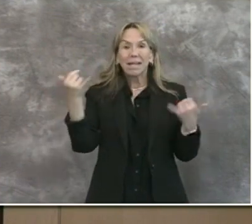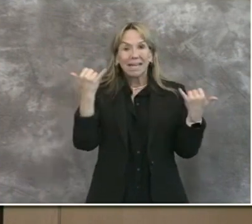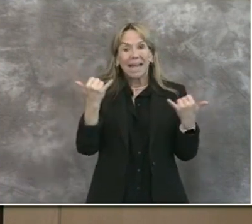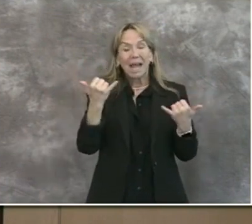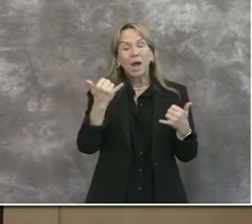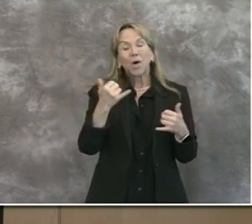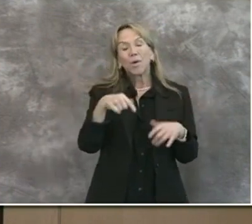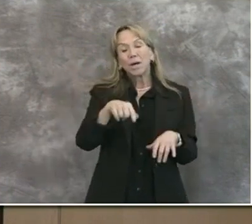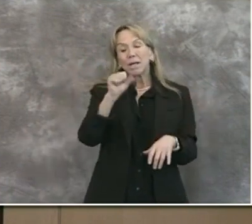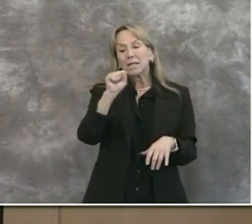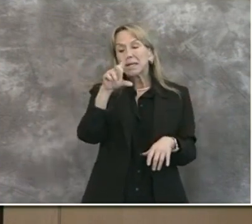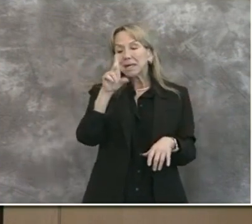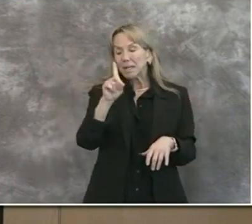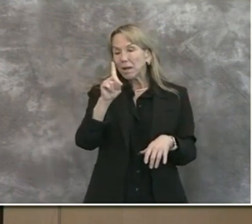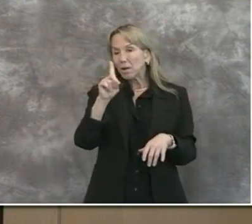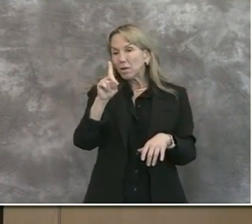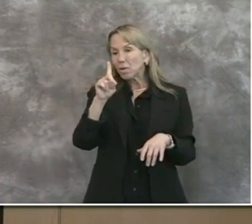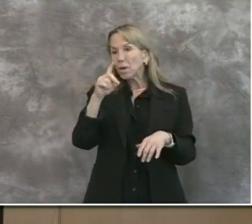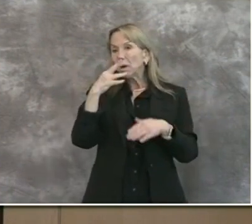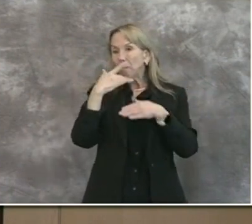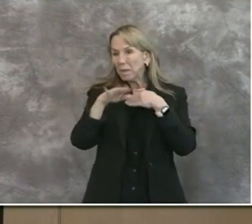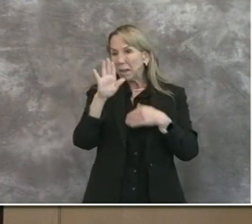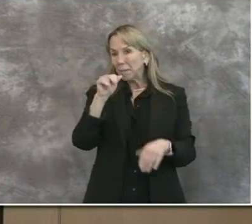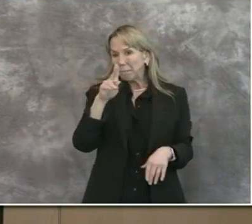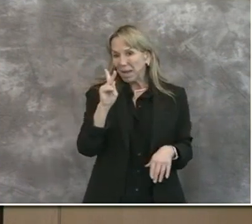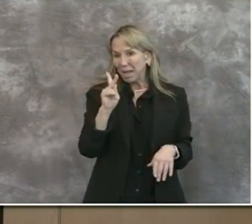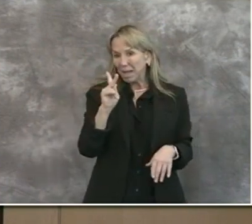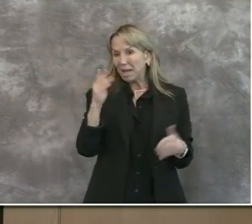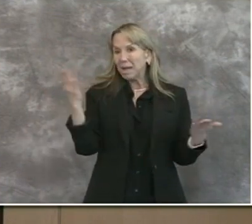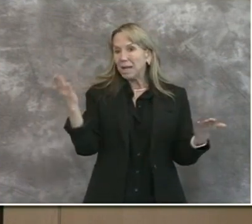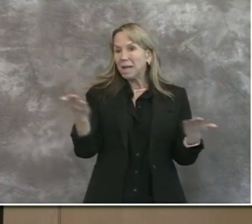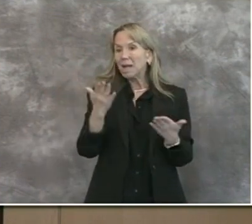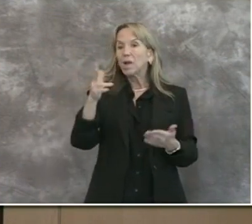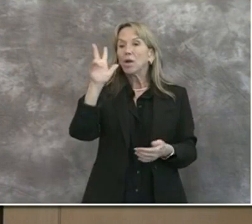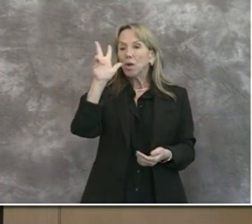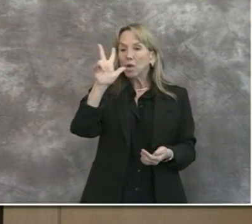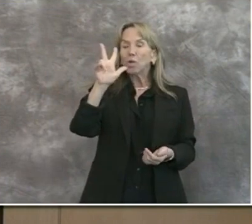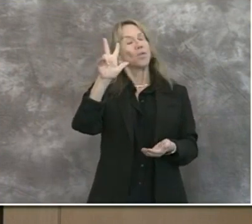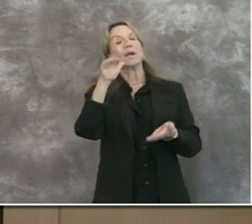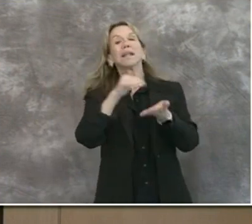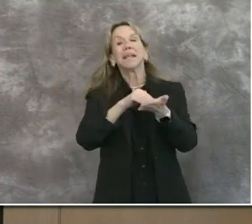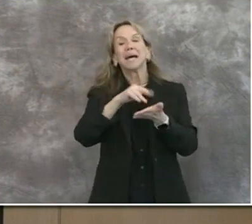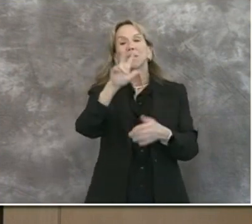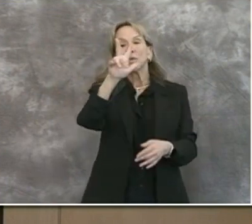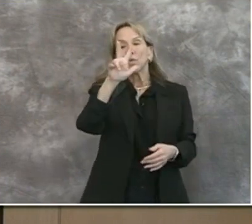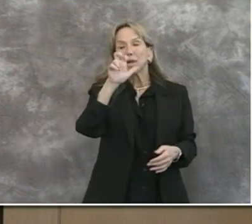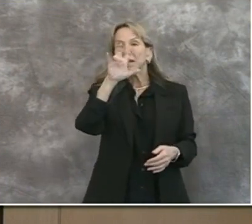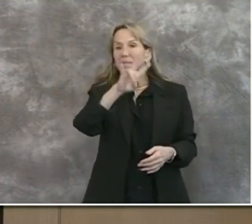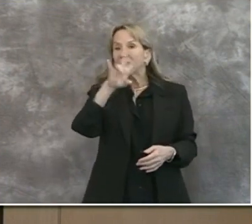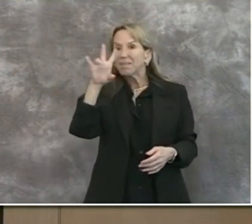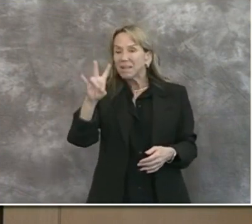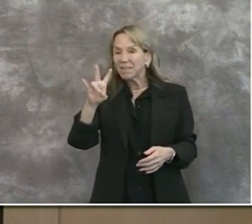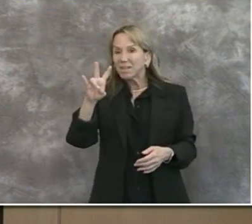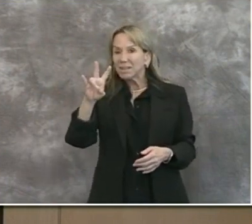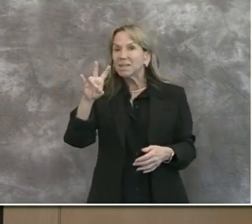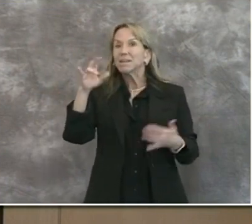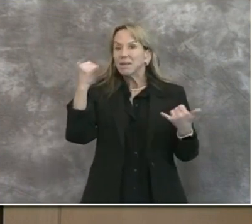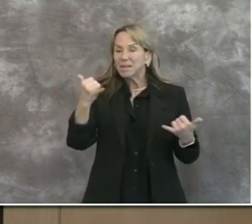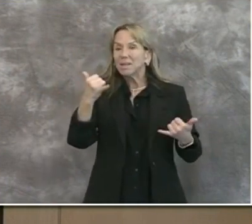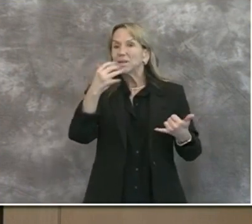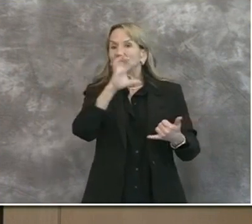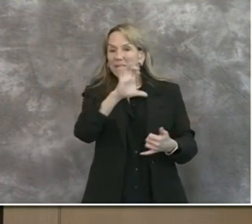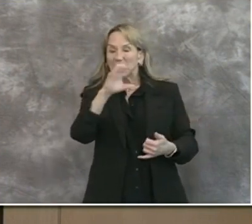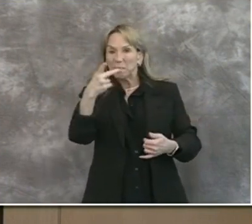shipped 377 doses of CCP across the Southern California, and